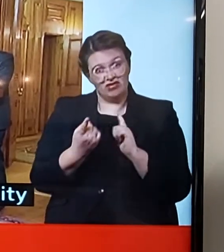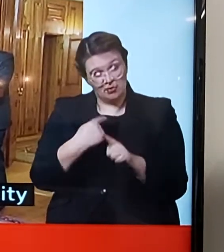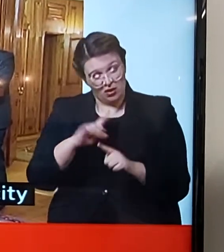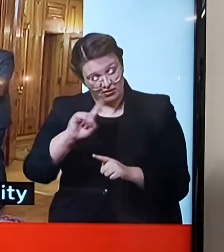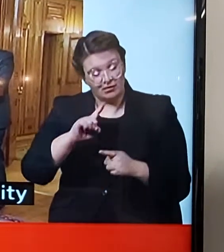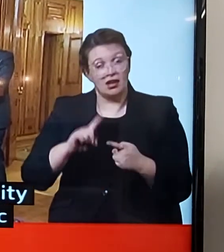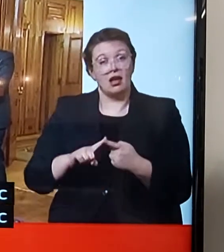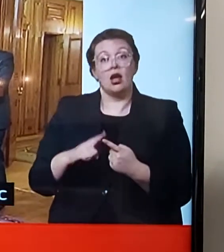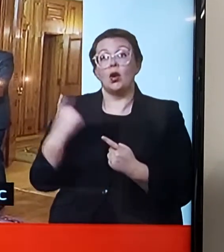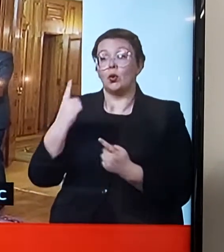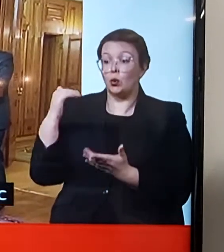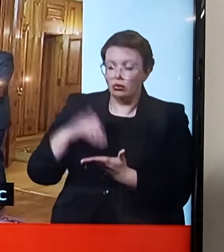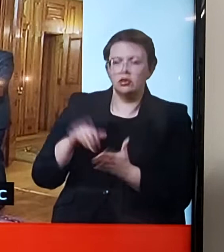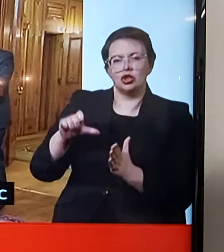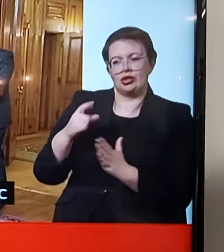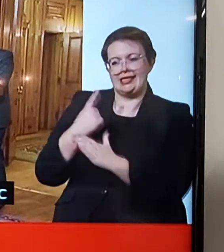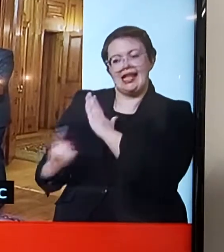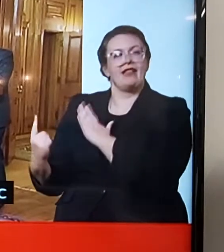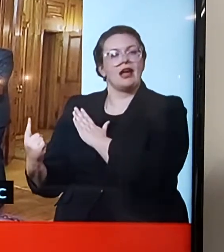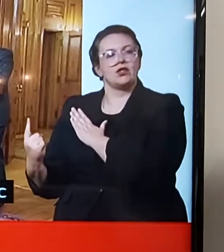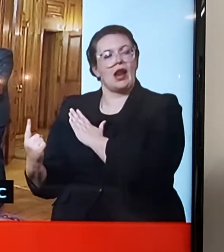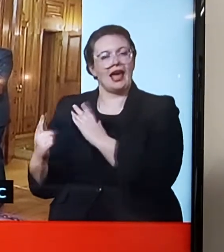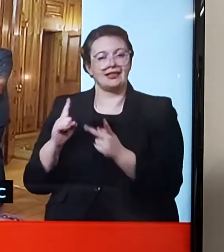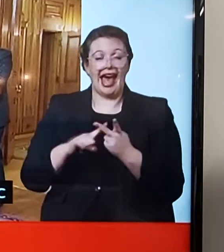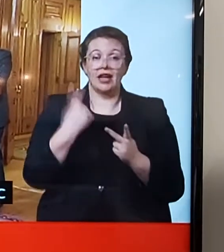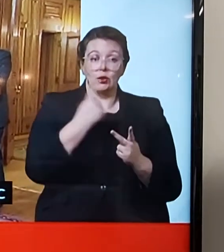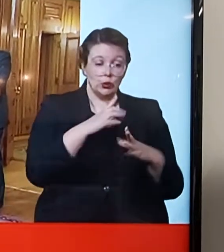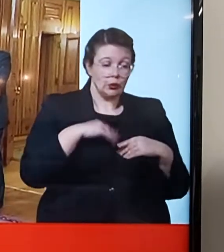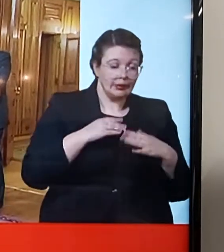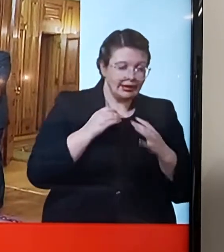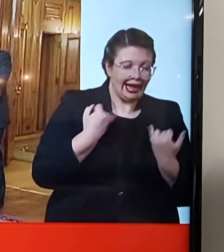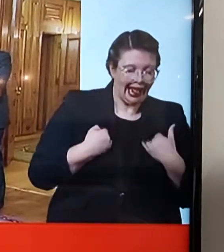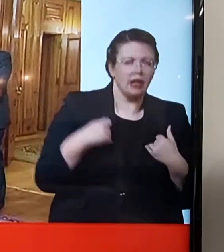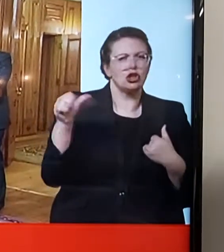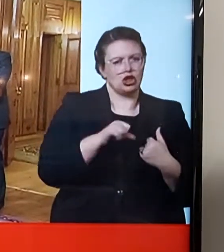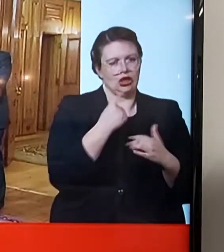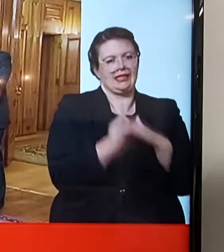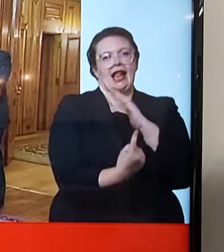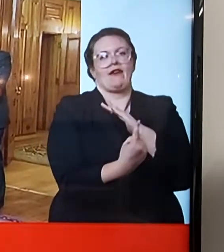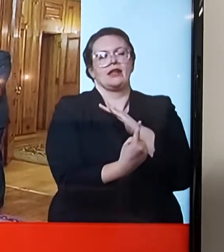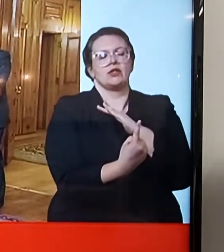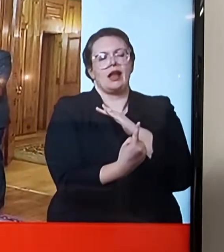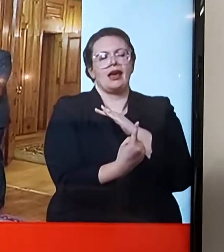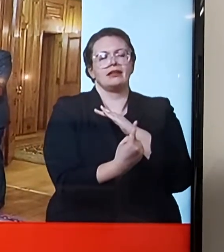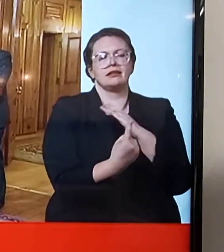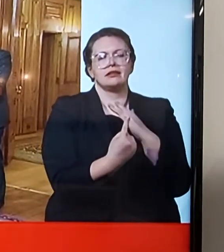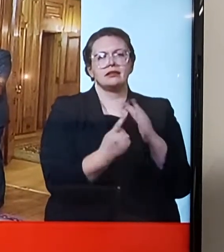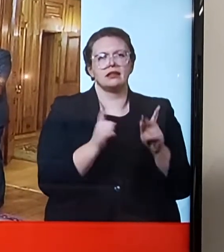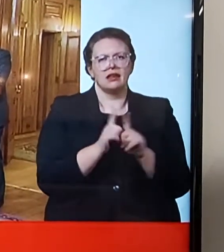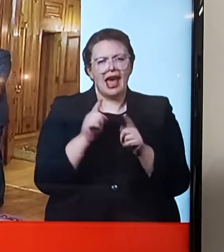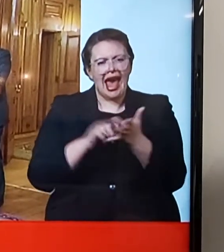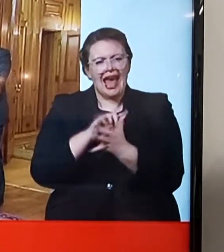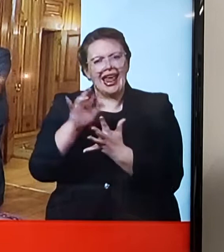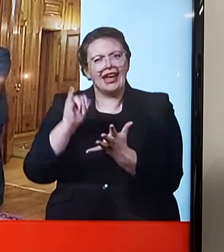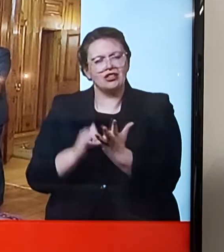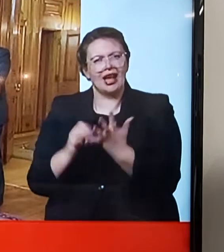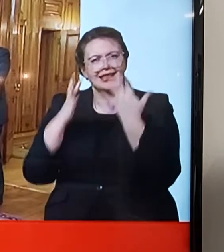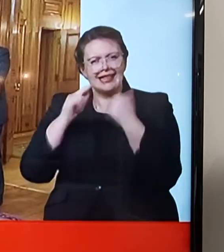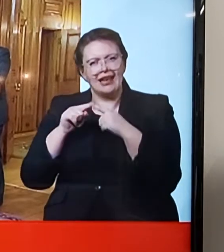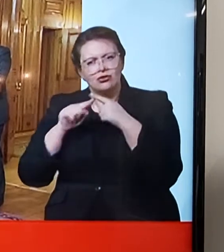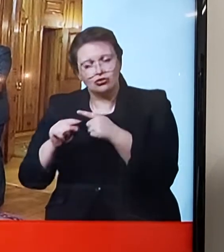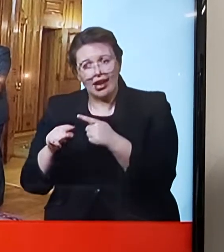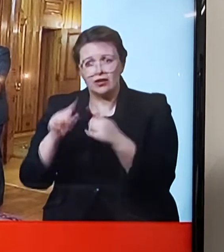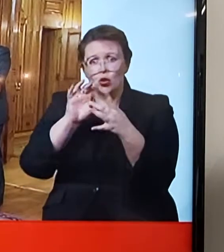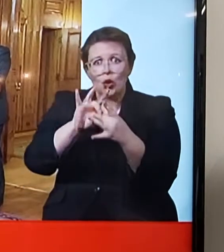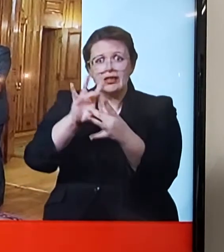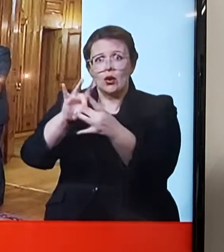NHS Test and Trace is reaching 90% and the vast majority of them are doing the right